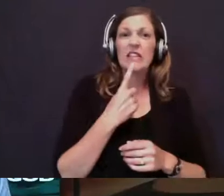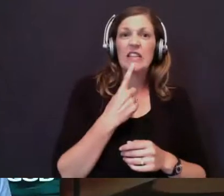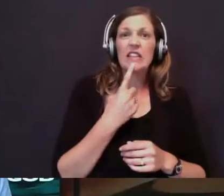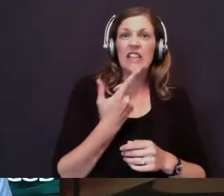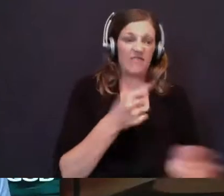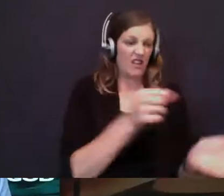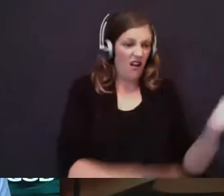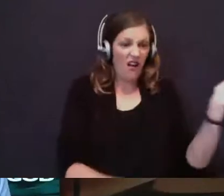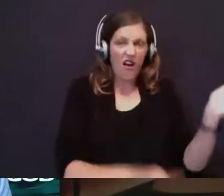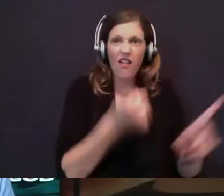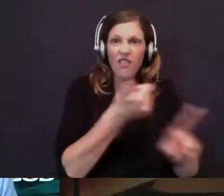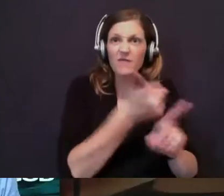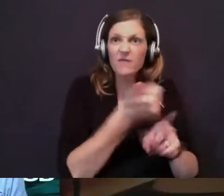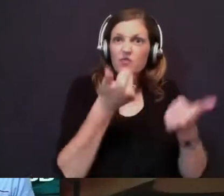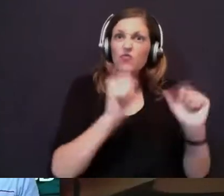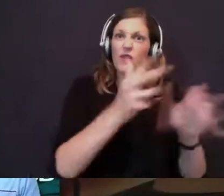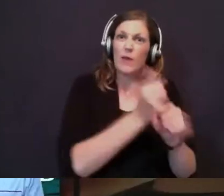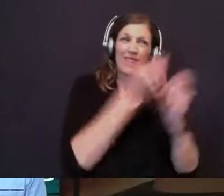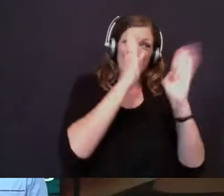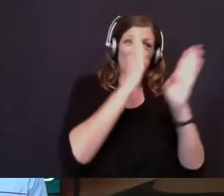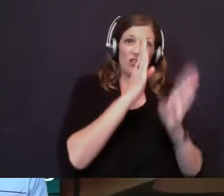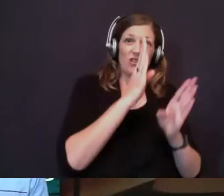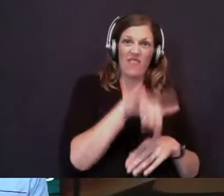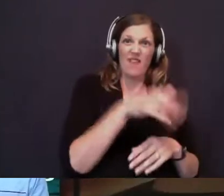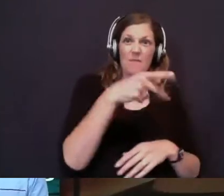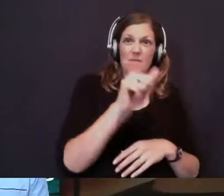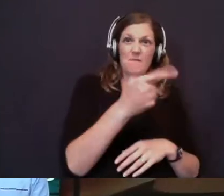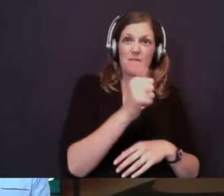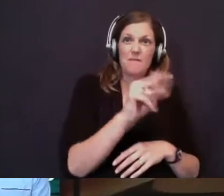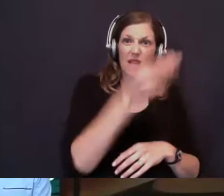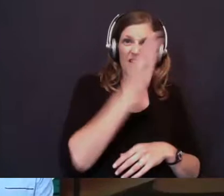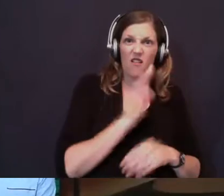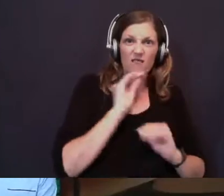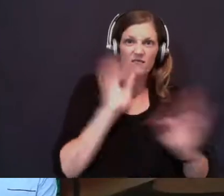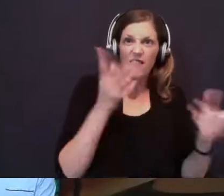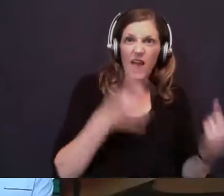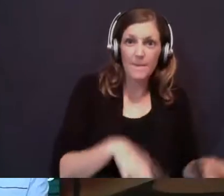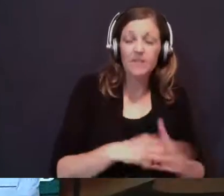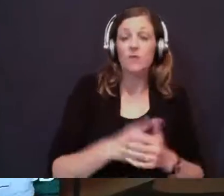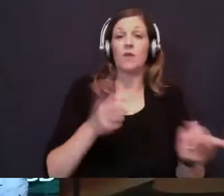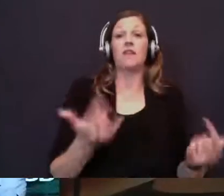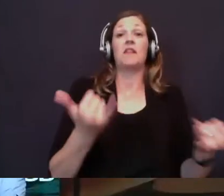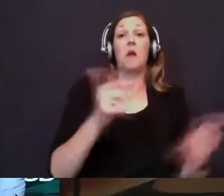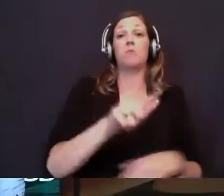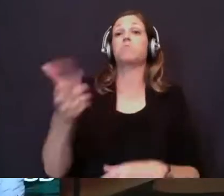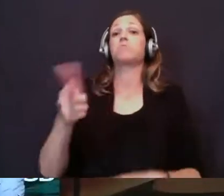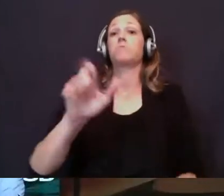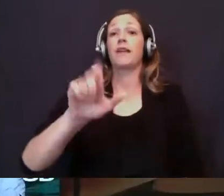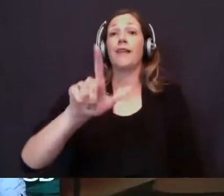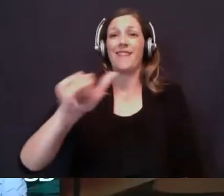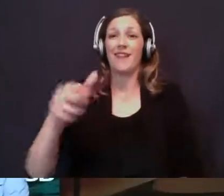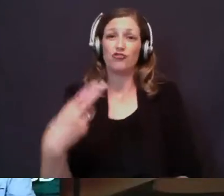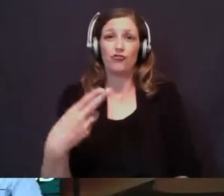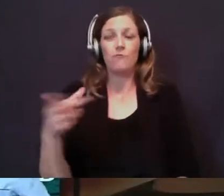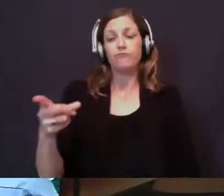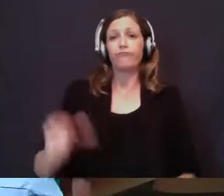themselves, trying to get the attention of this pagan god. Nothing happens. So now it's Elijah's turn. Ever the showman,